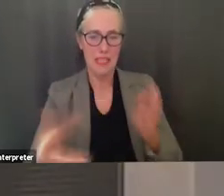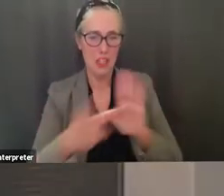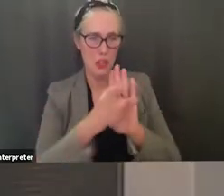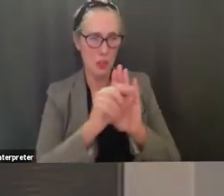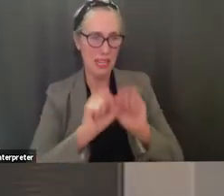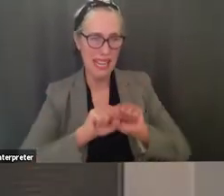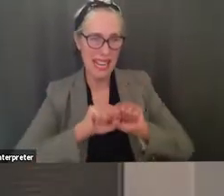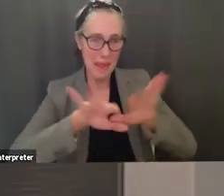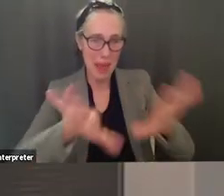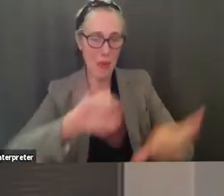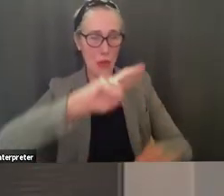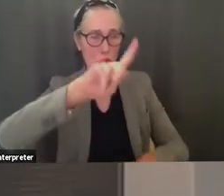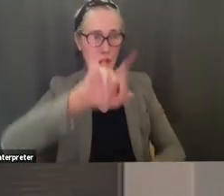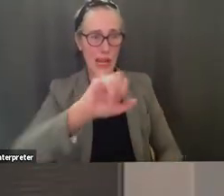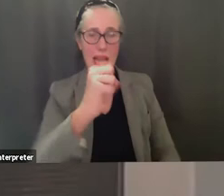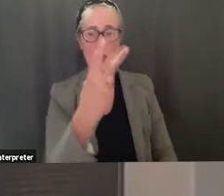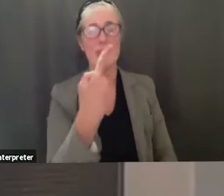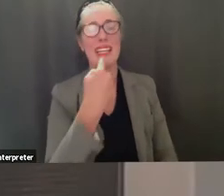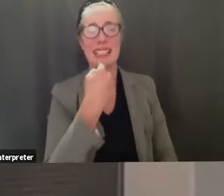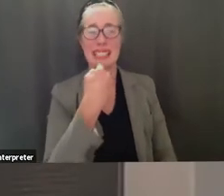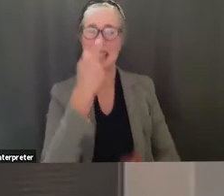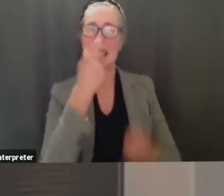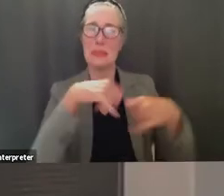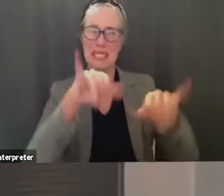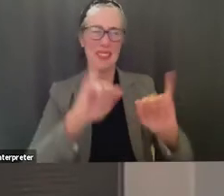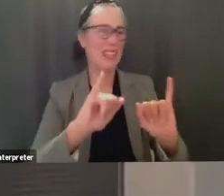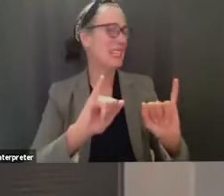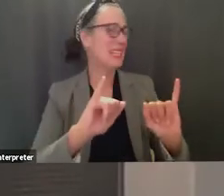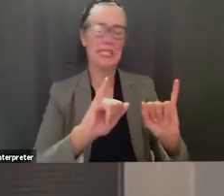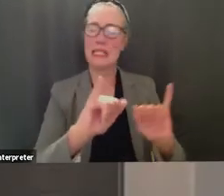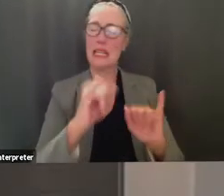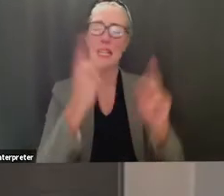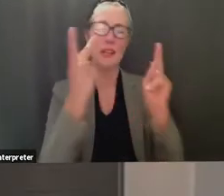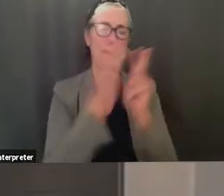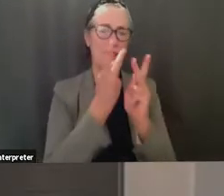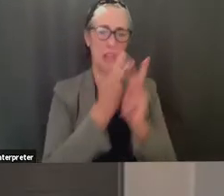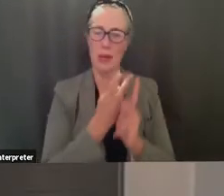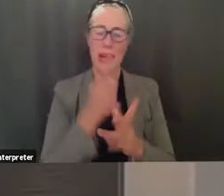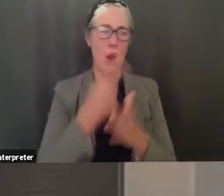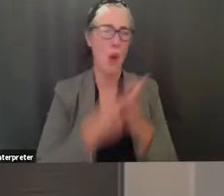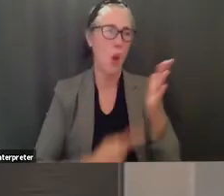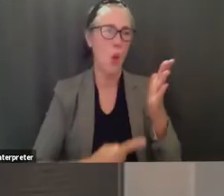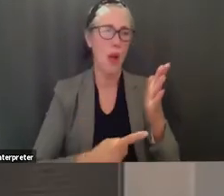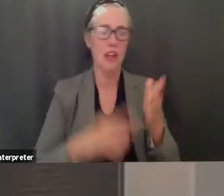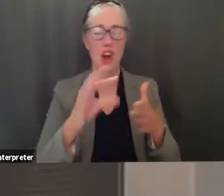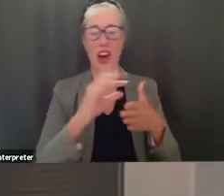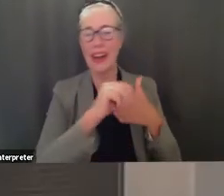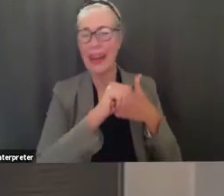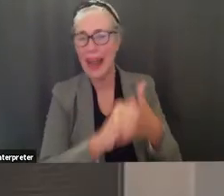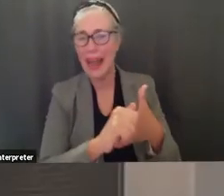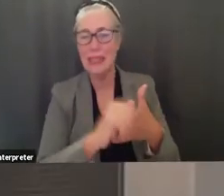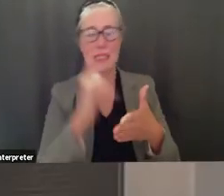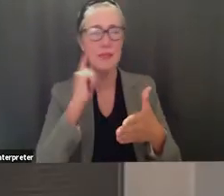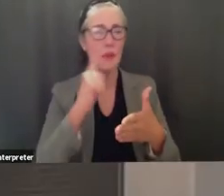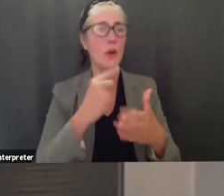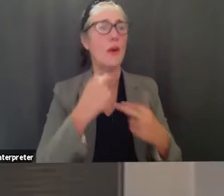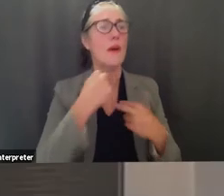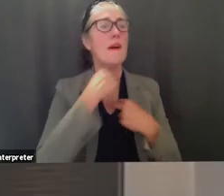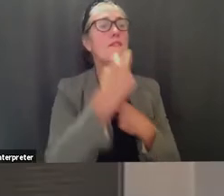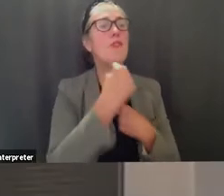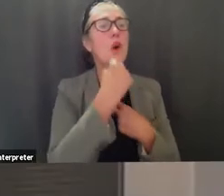specifically said we are still working on our guidance for um vocal and instrumental music and so